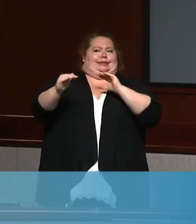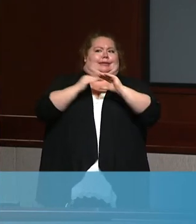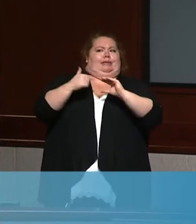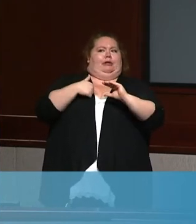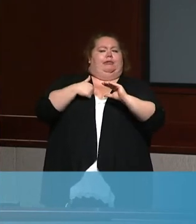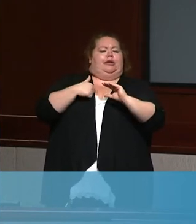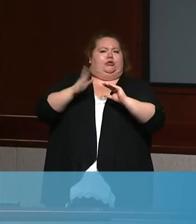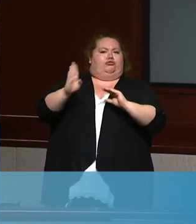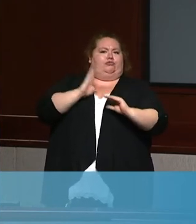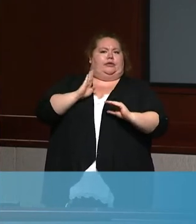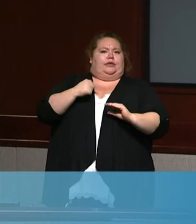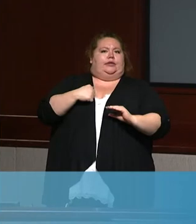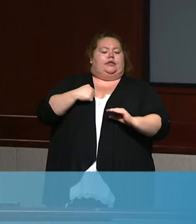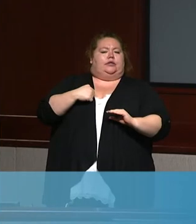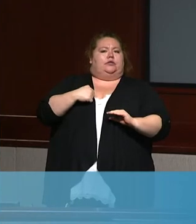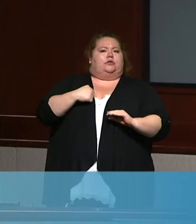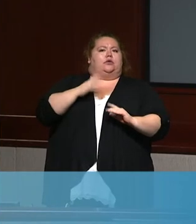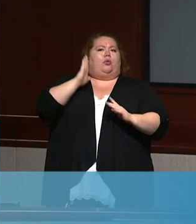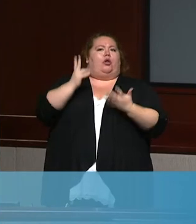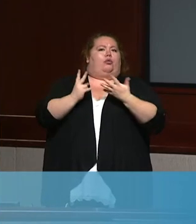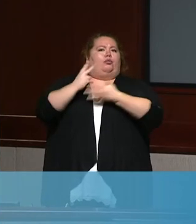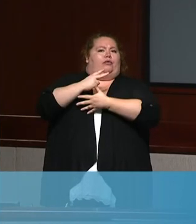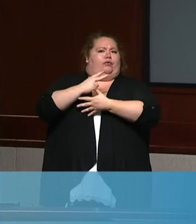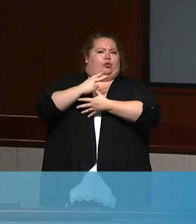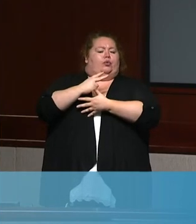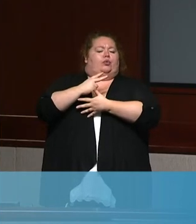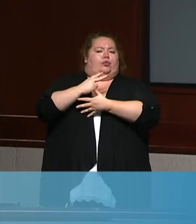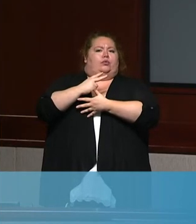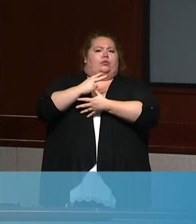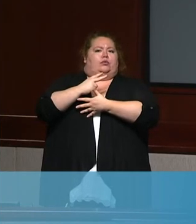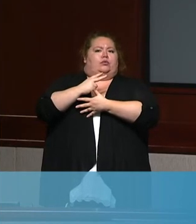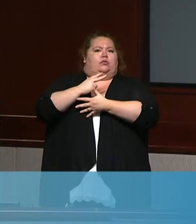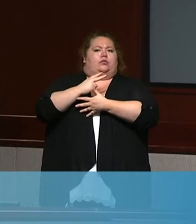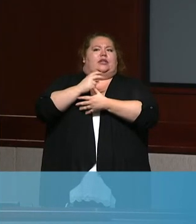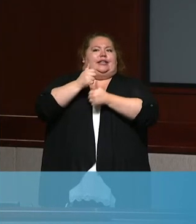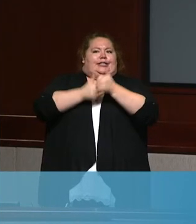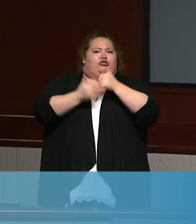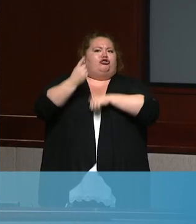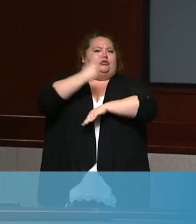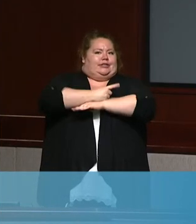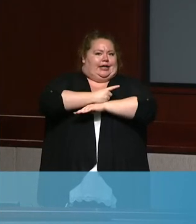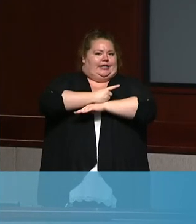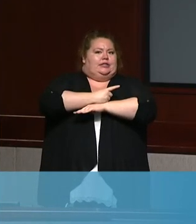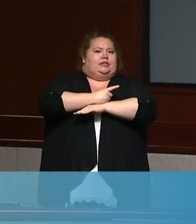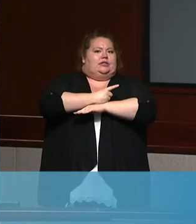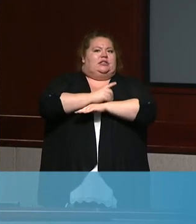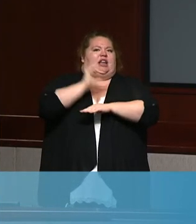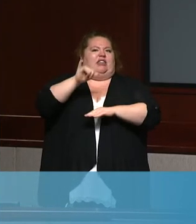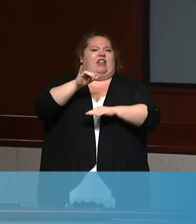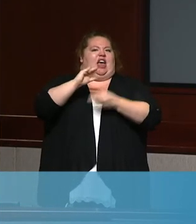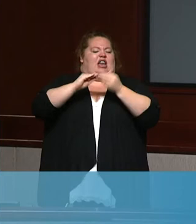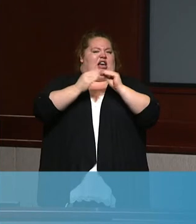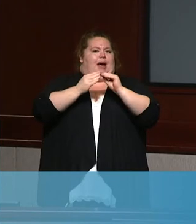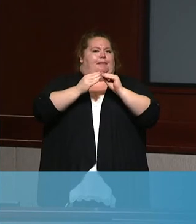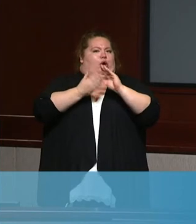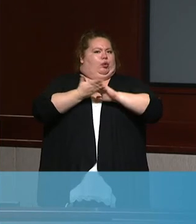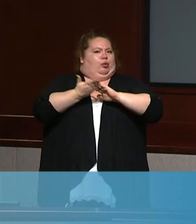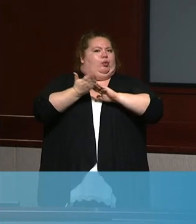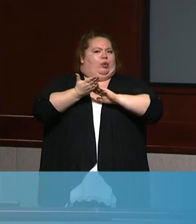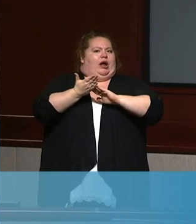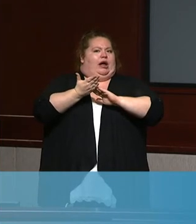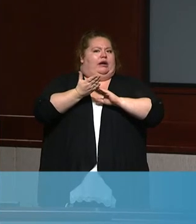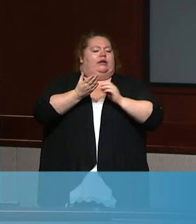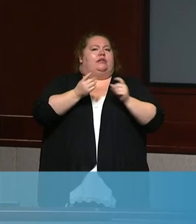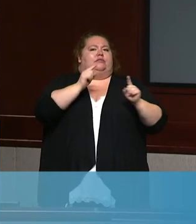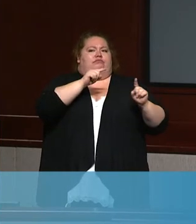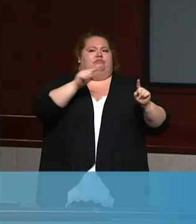I'd be happy to review the date of those, the query that we ran. And then I can also